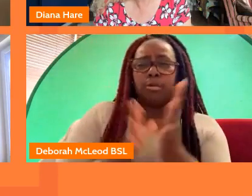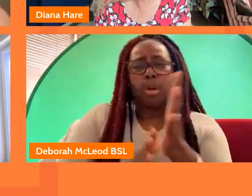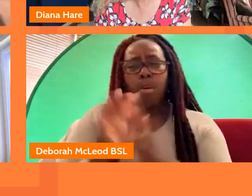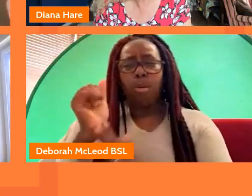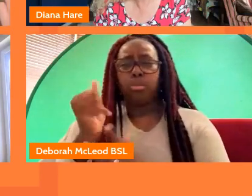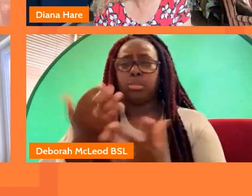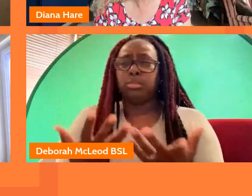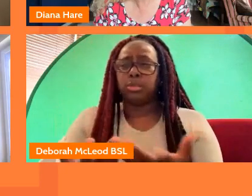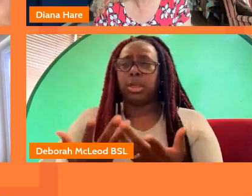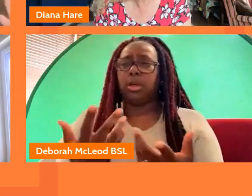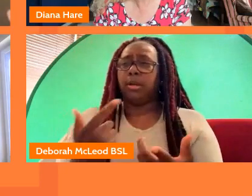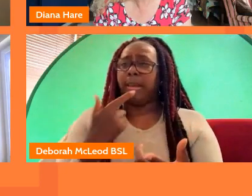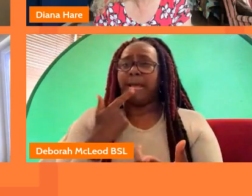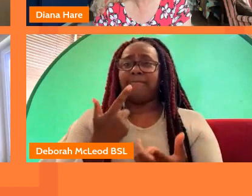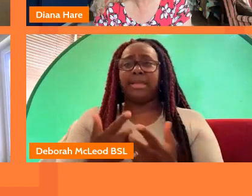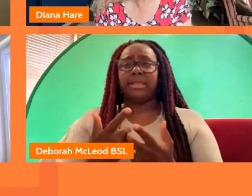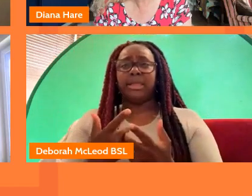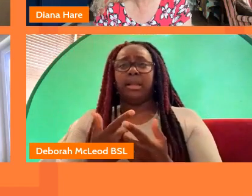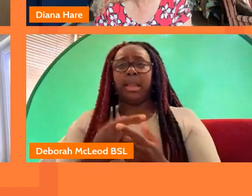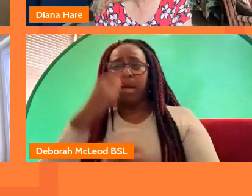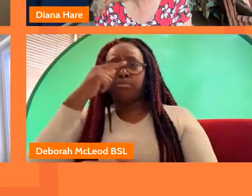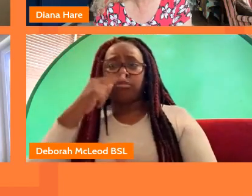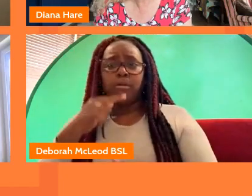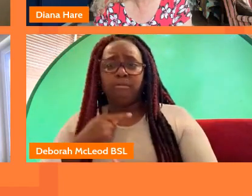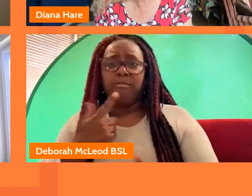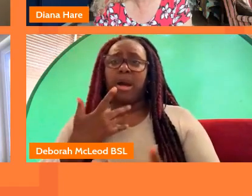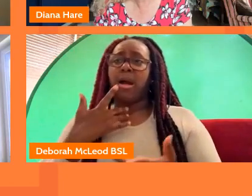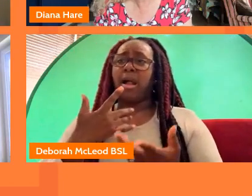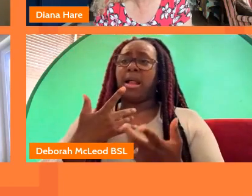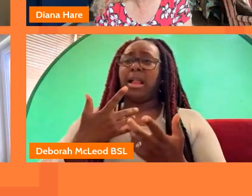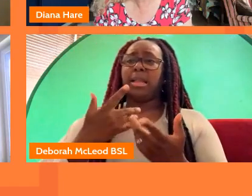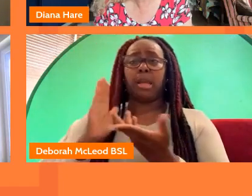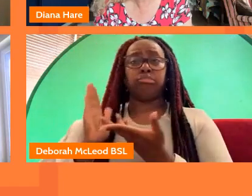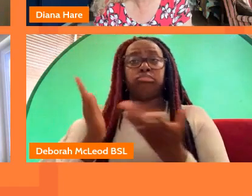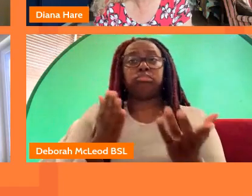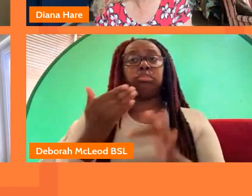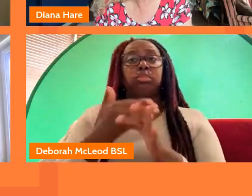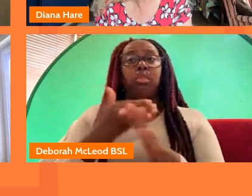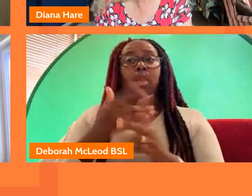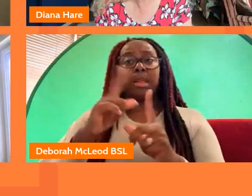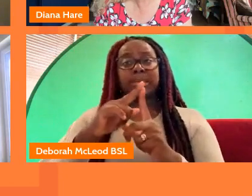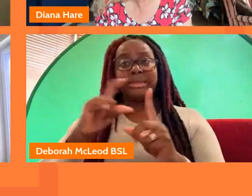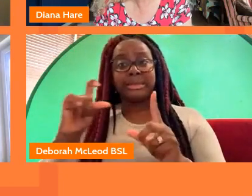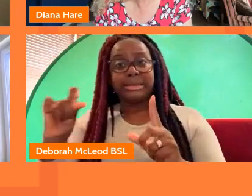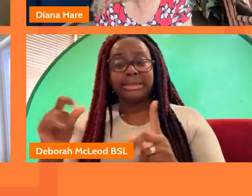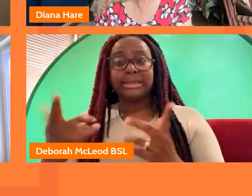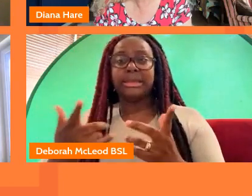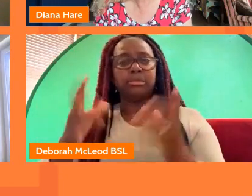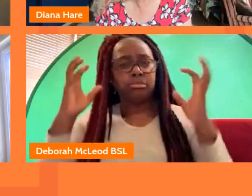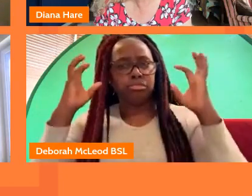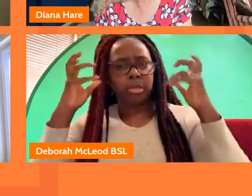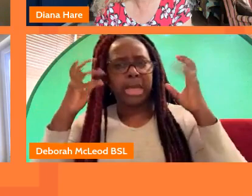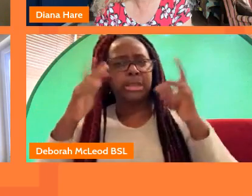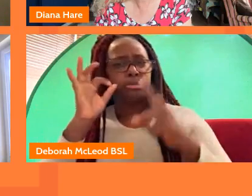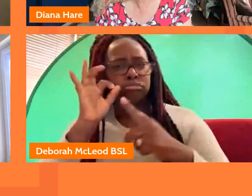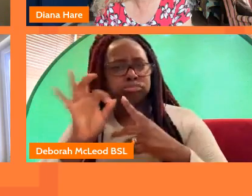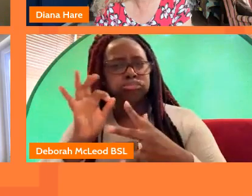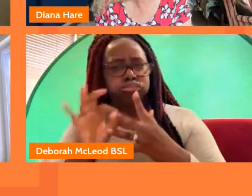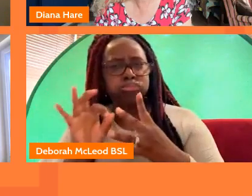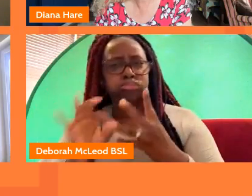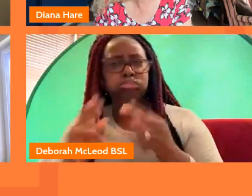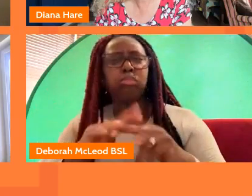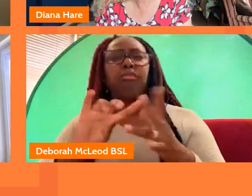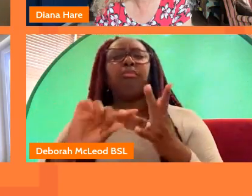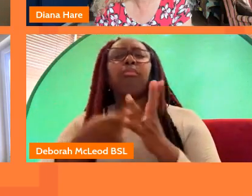having this increased profile by presenting work digitally um radio is a very specific form